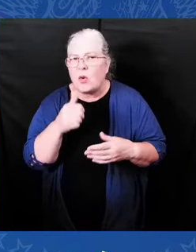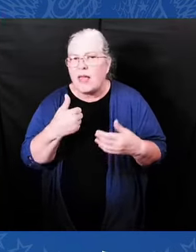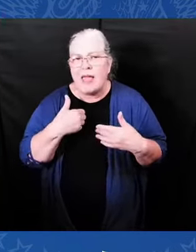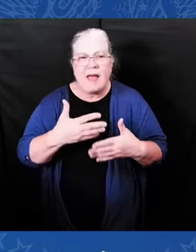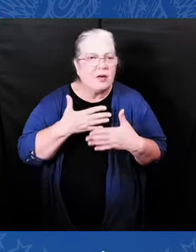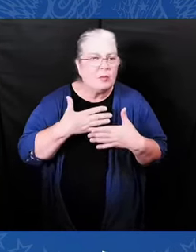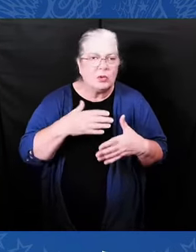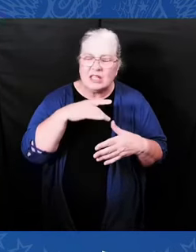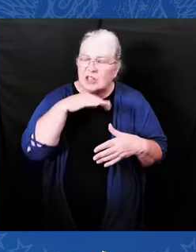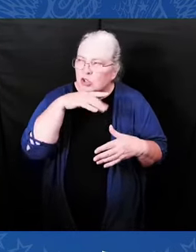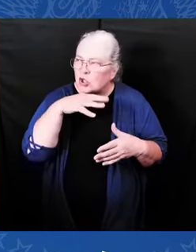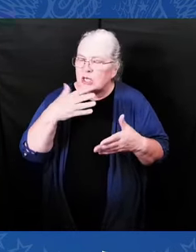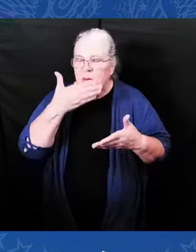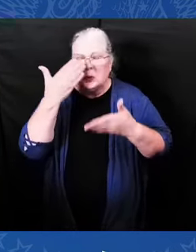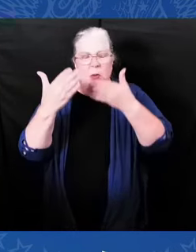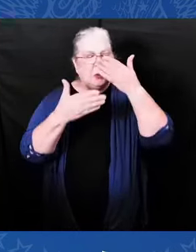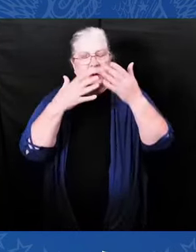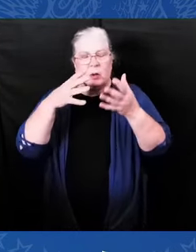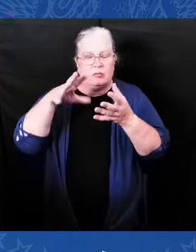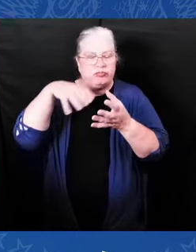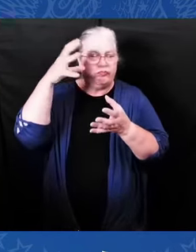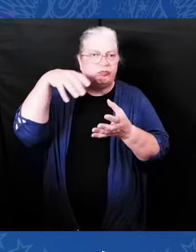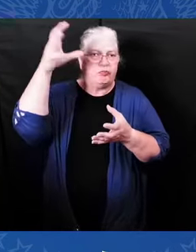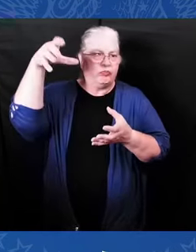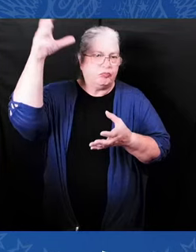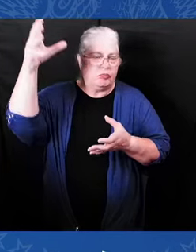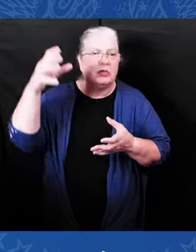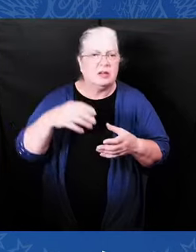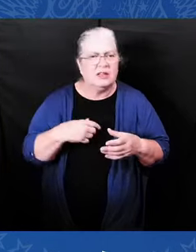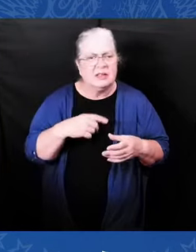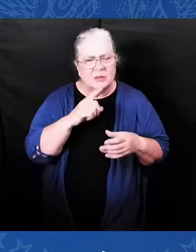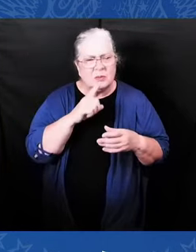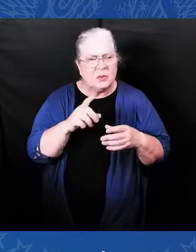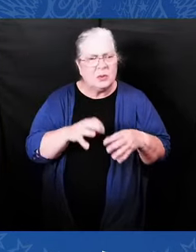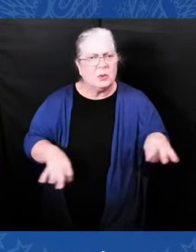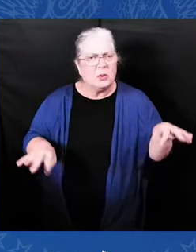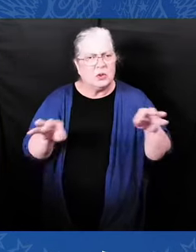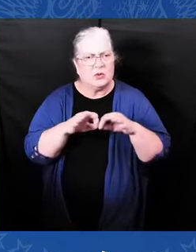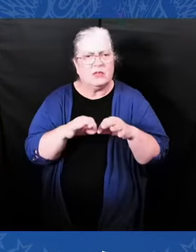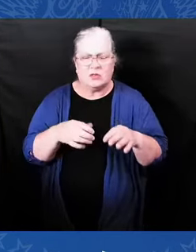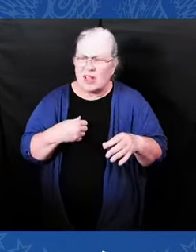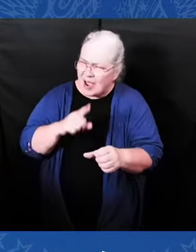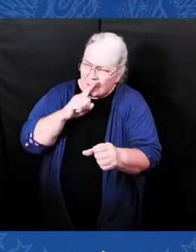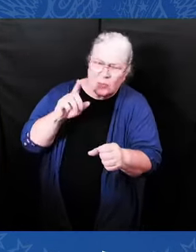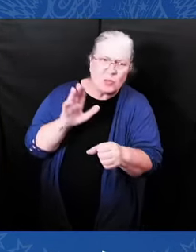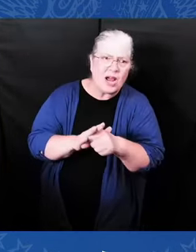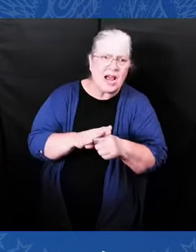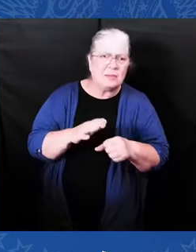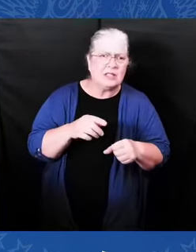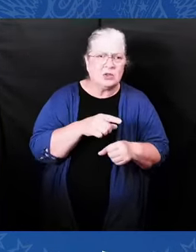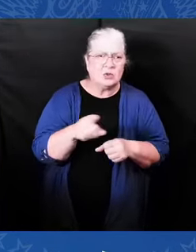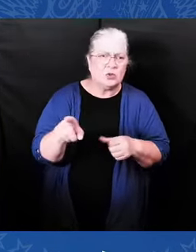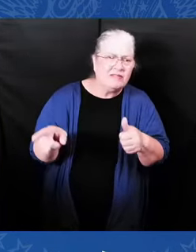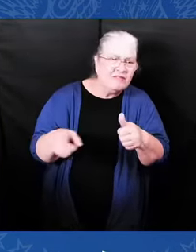I made a promise in my campaign to put the first Black woman on the United States Supreme Court.